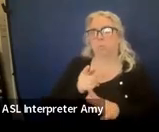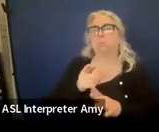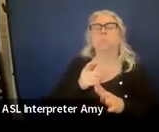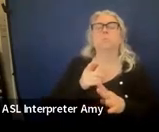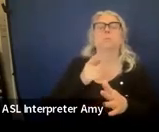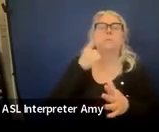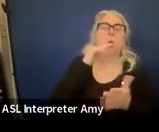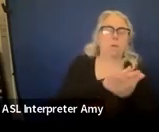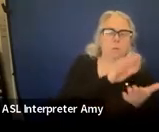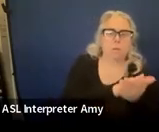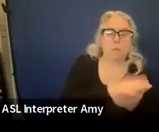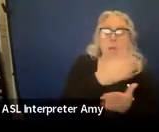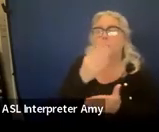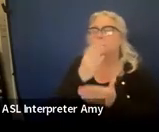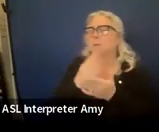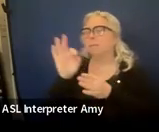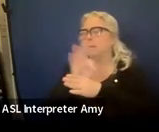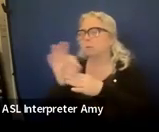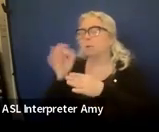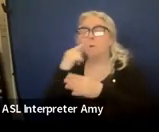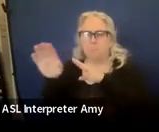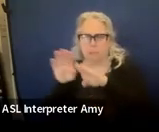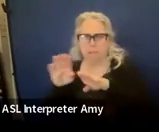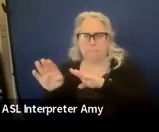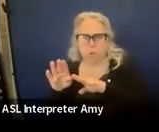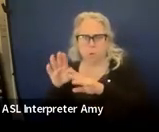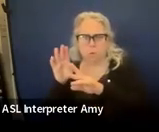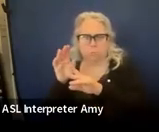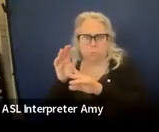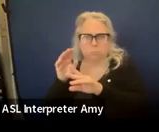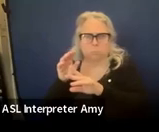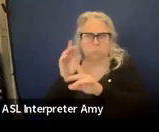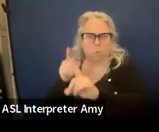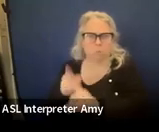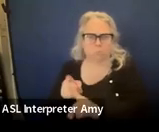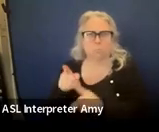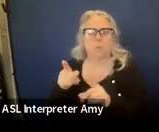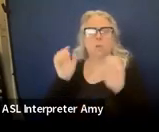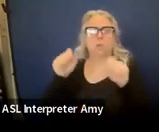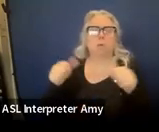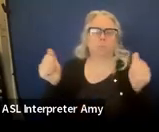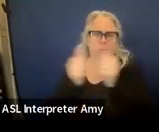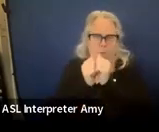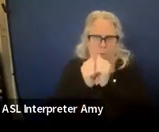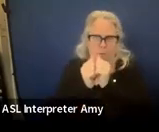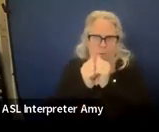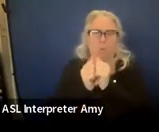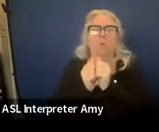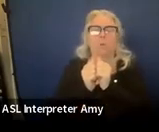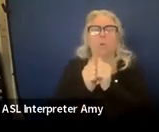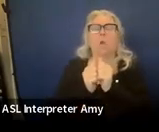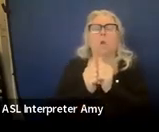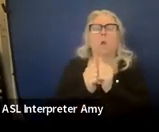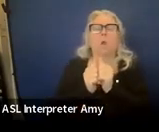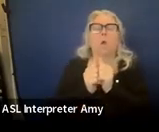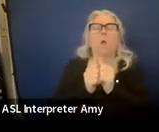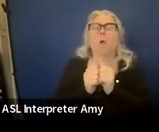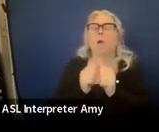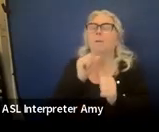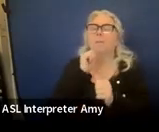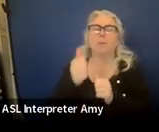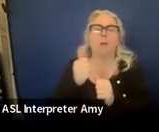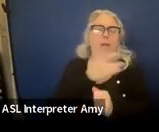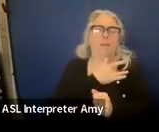then they also have some functional goals for behavior, you can just put them together. Because as we often say, they're not